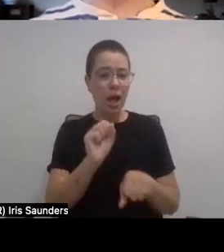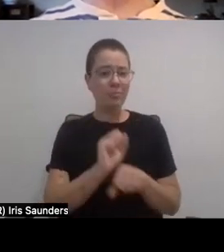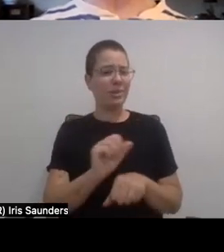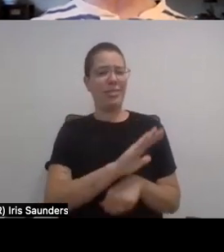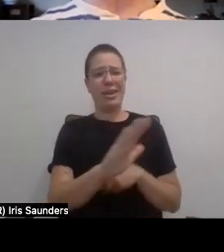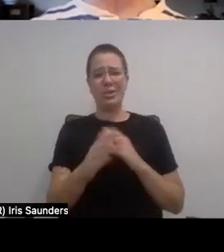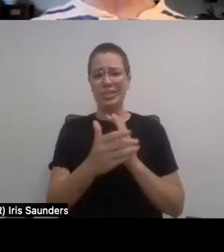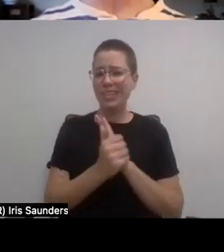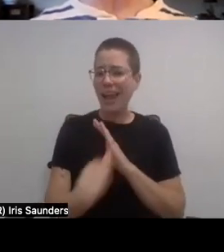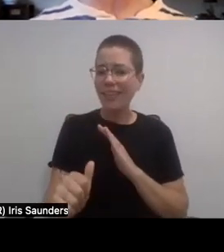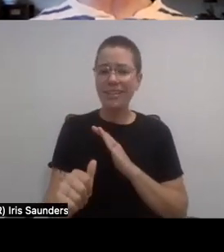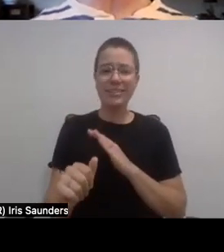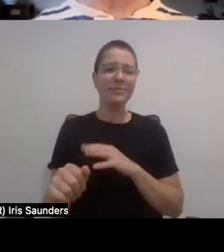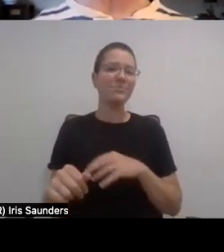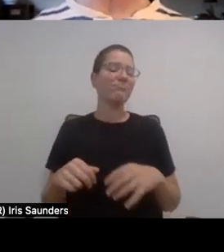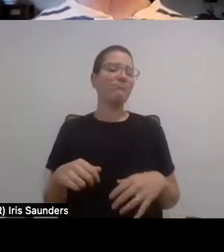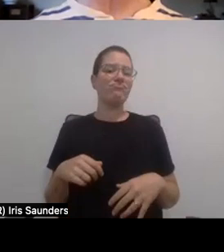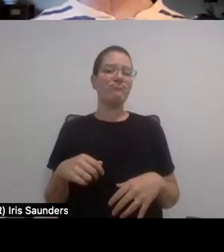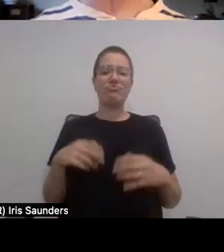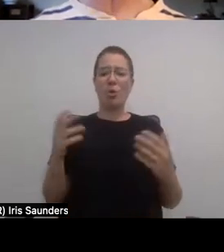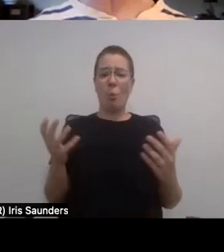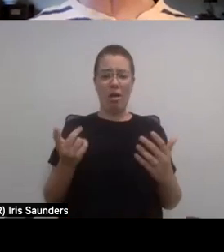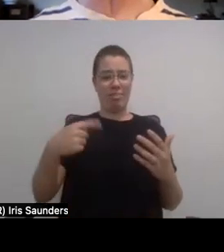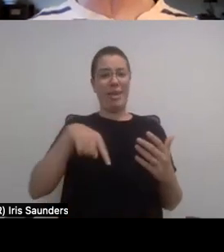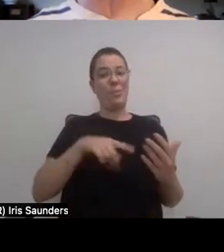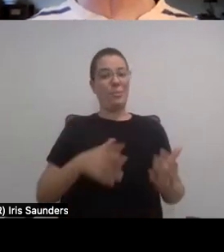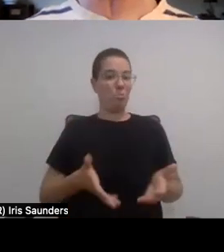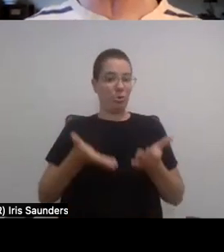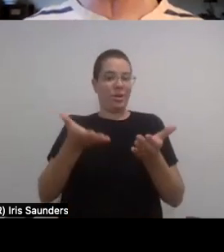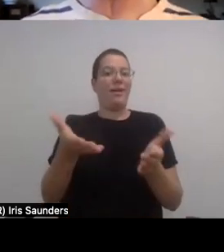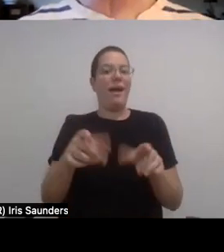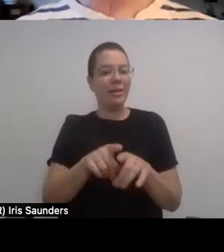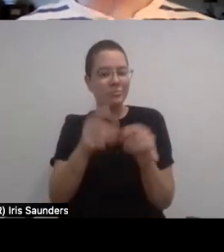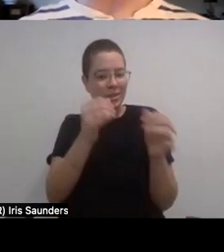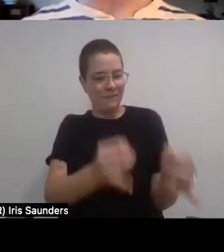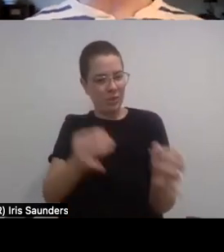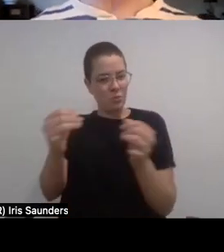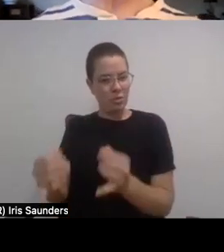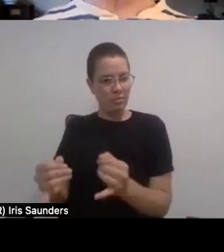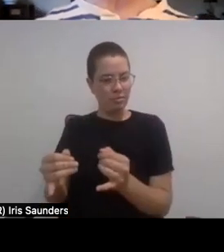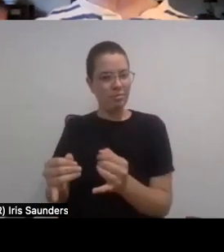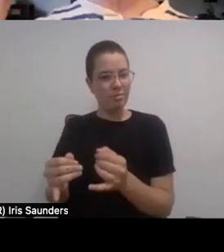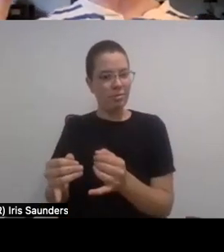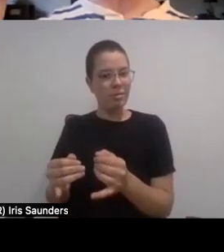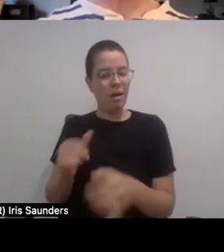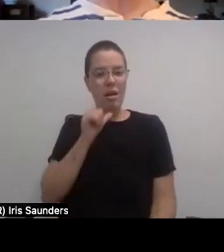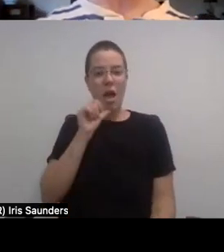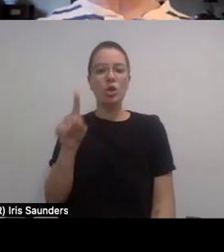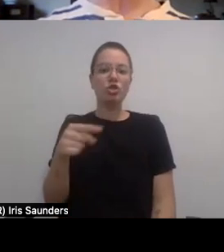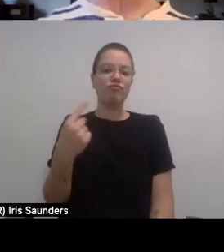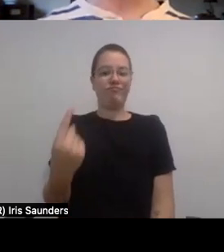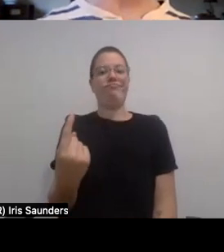and for, you know, what they can bring as the individual they are, and not necessarily the